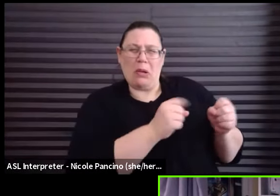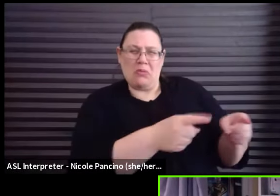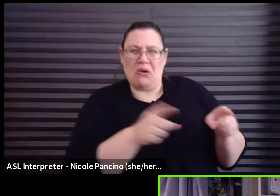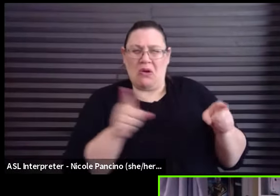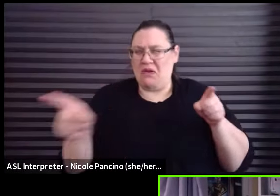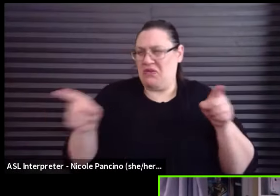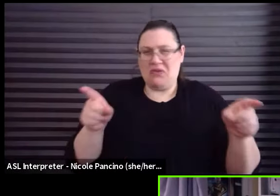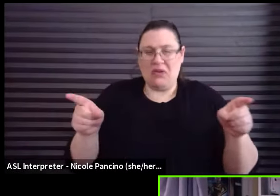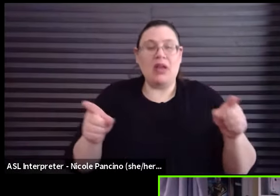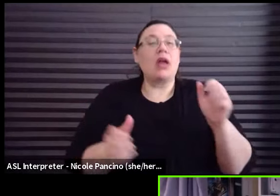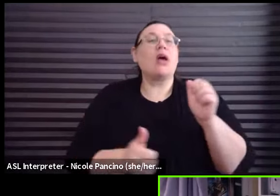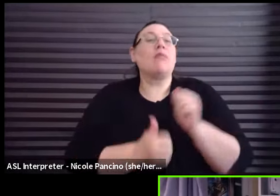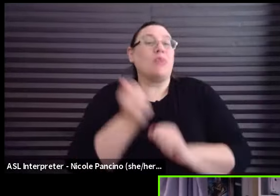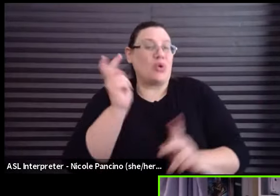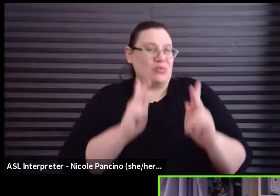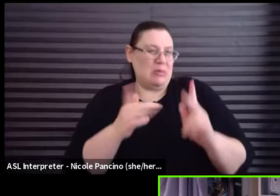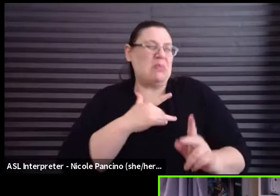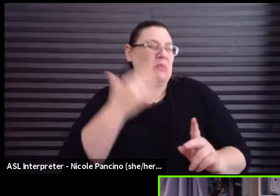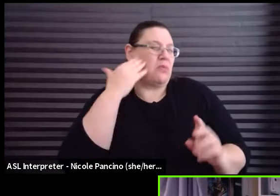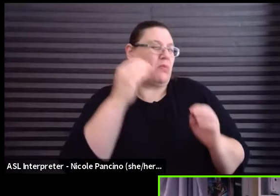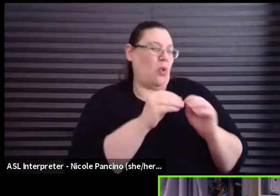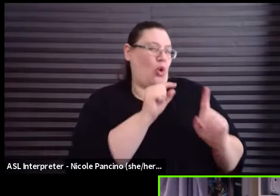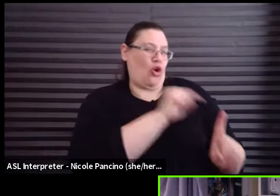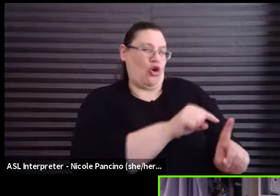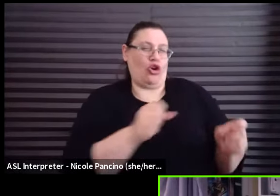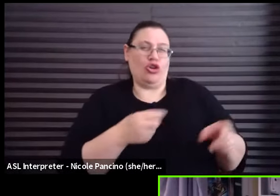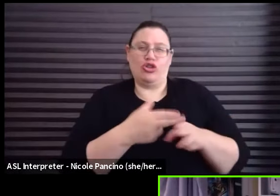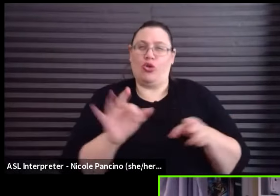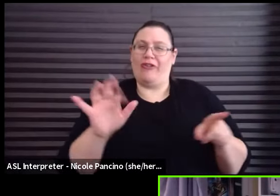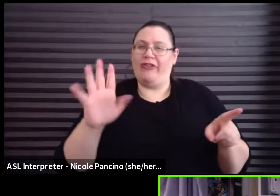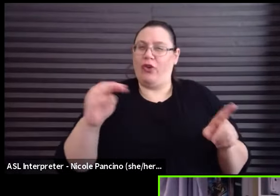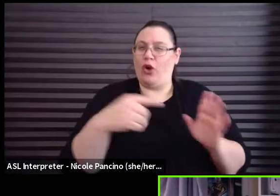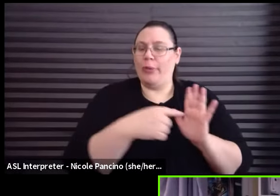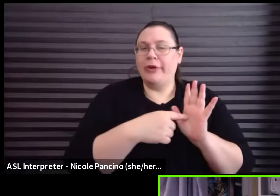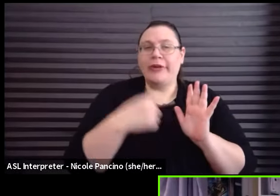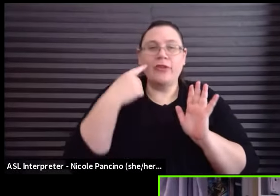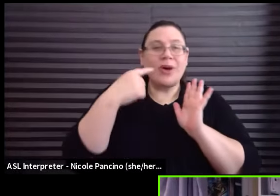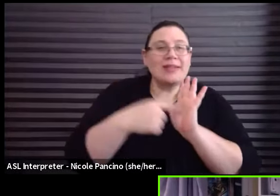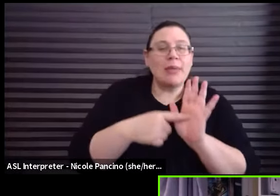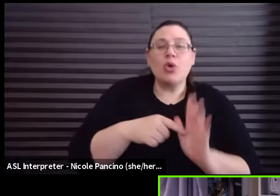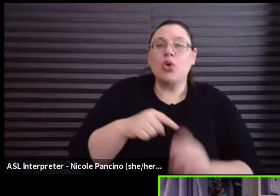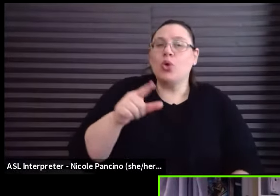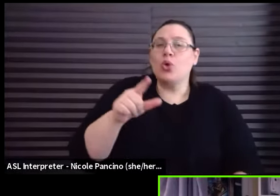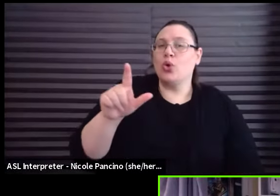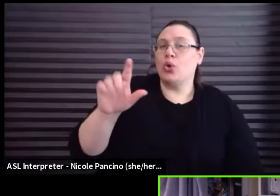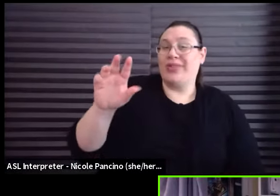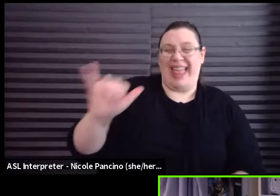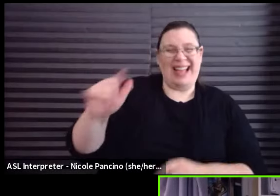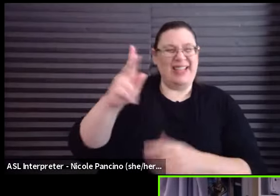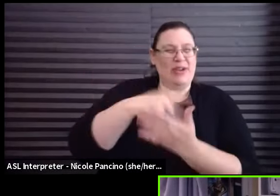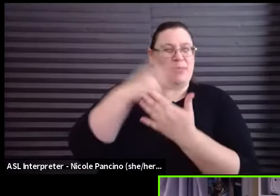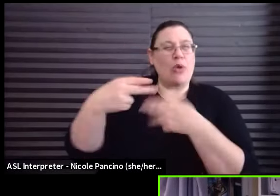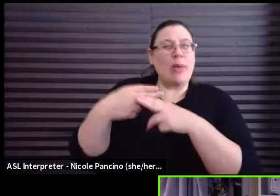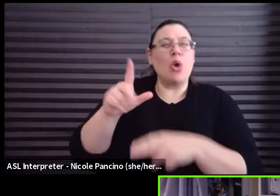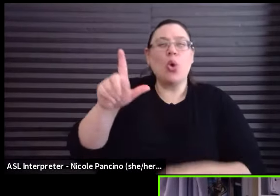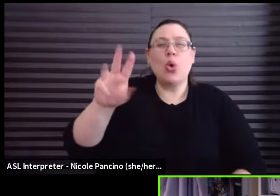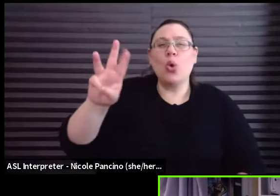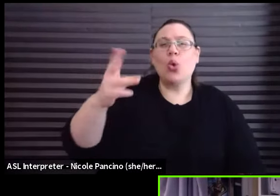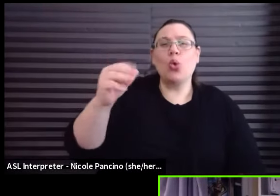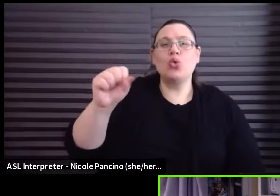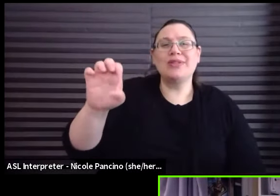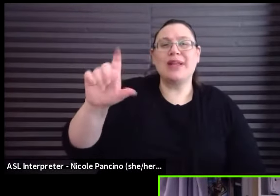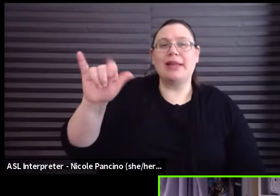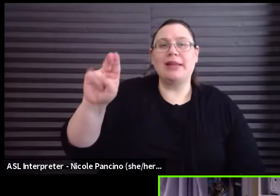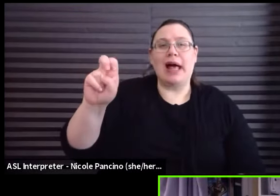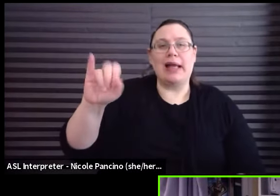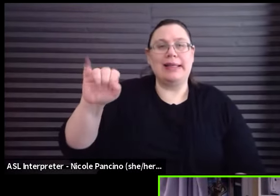most people are more familiar with. Short form is something like, whose line is it anyway? Where there's a host and they're giving you a game